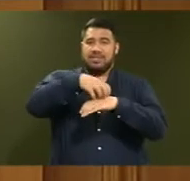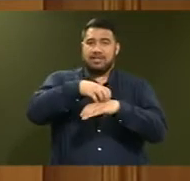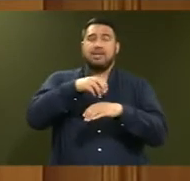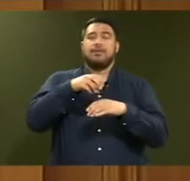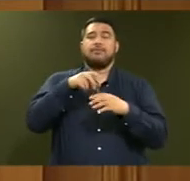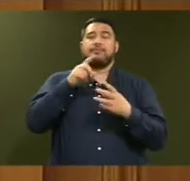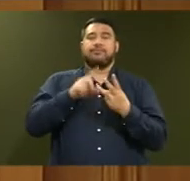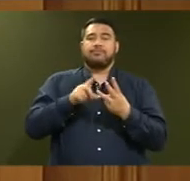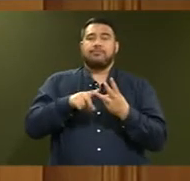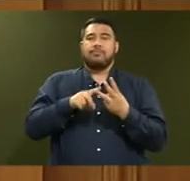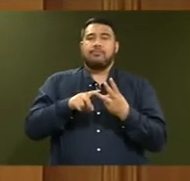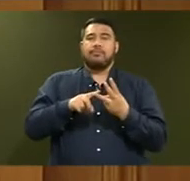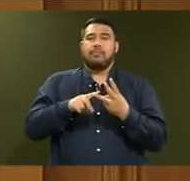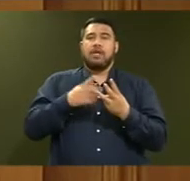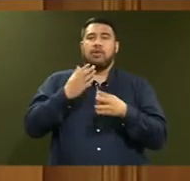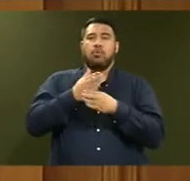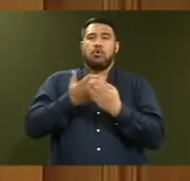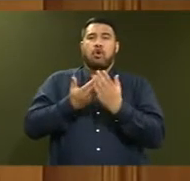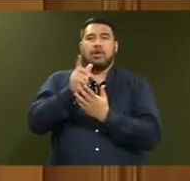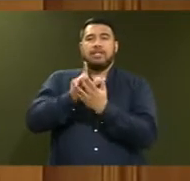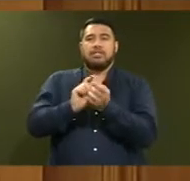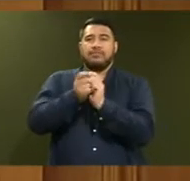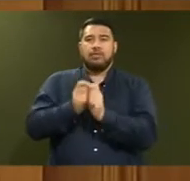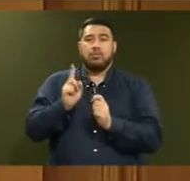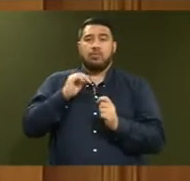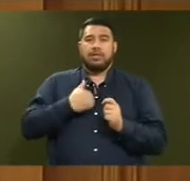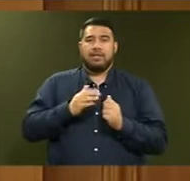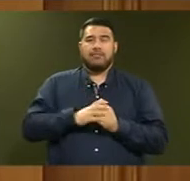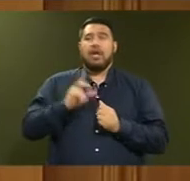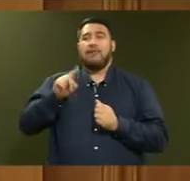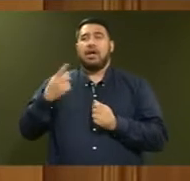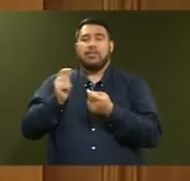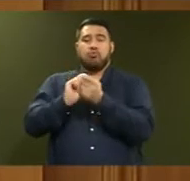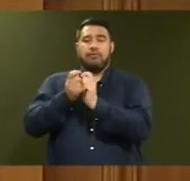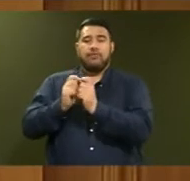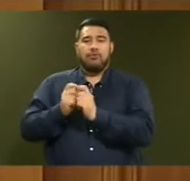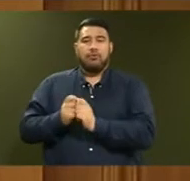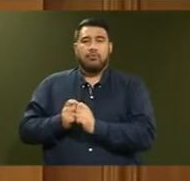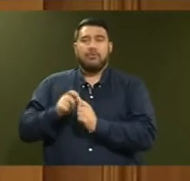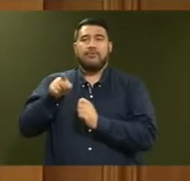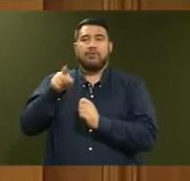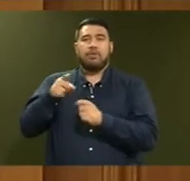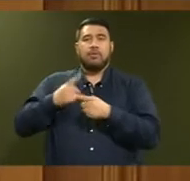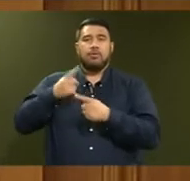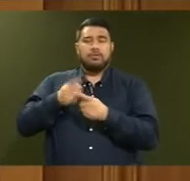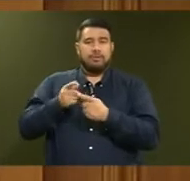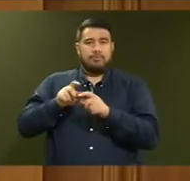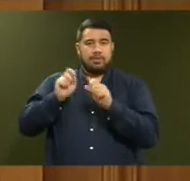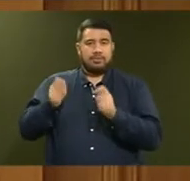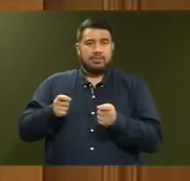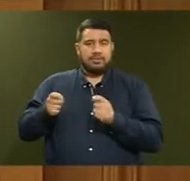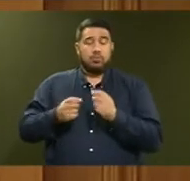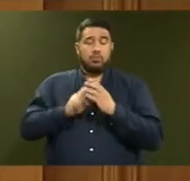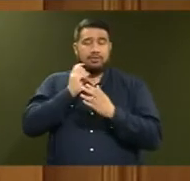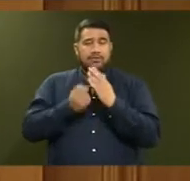picture across the sector and work on legislative changes required. Other non-fiscal reforms to the emergency management system are also being developed to